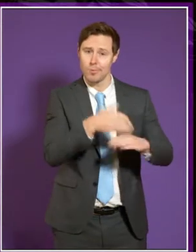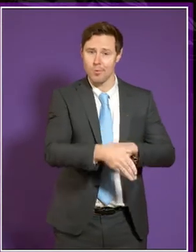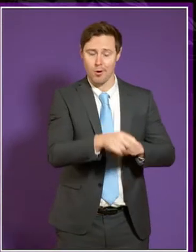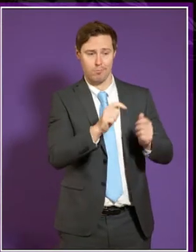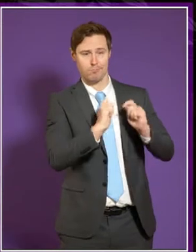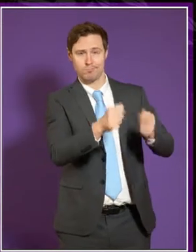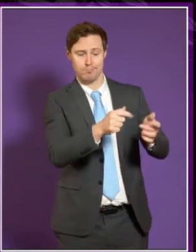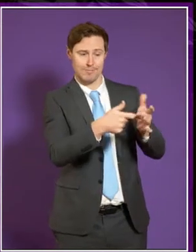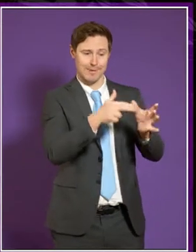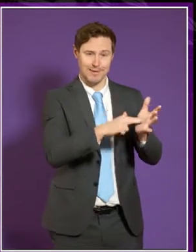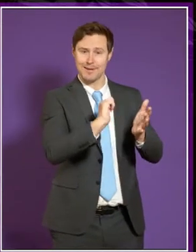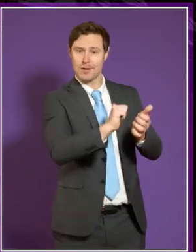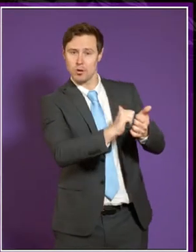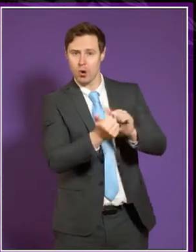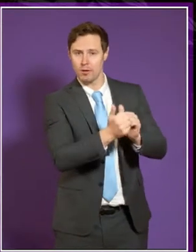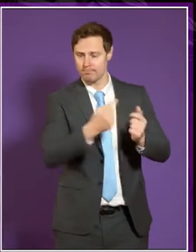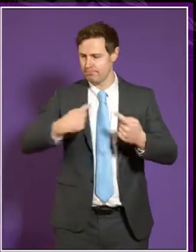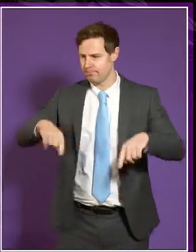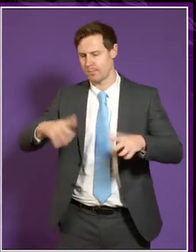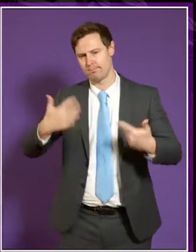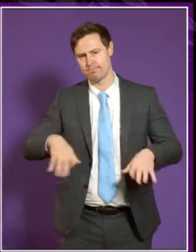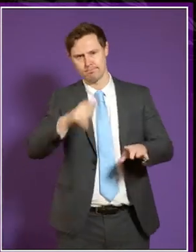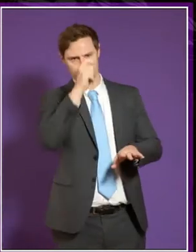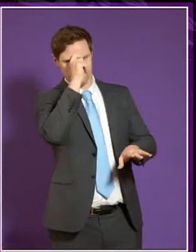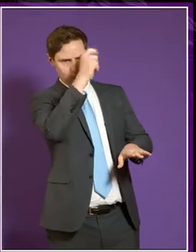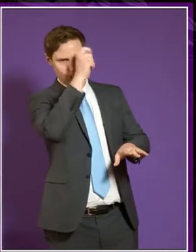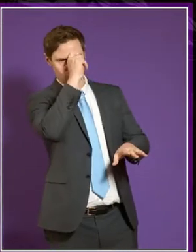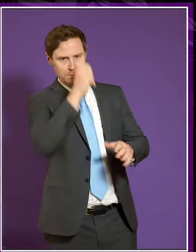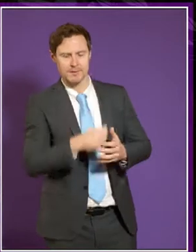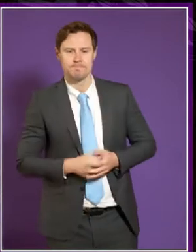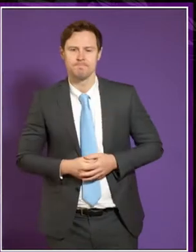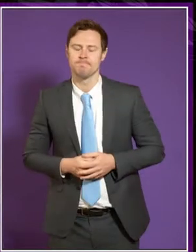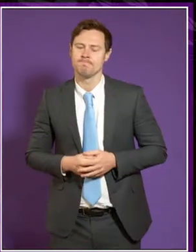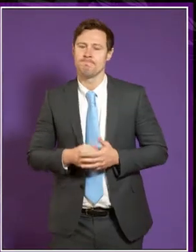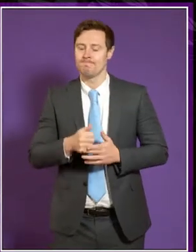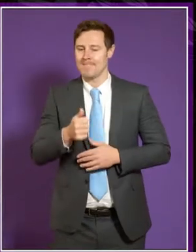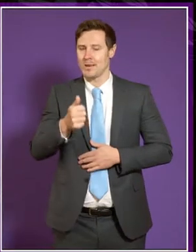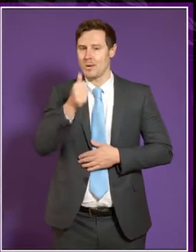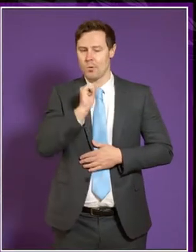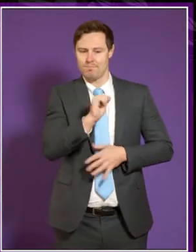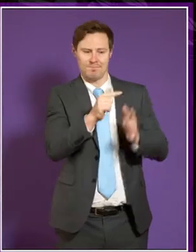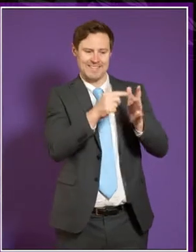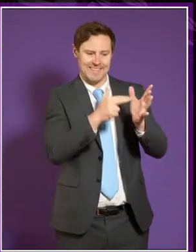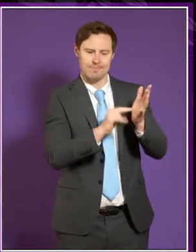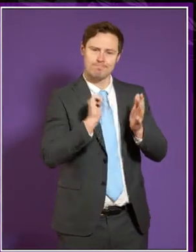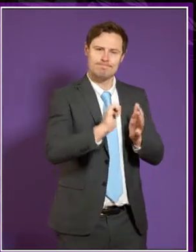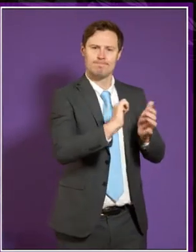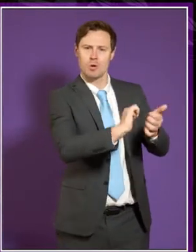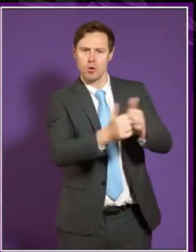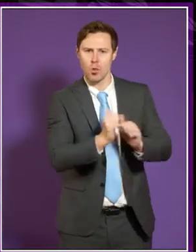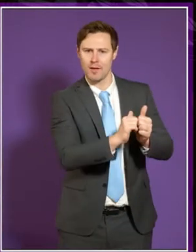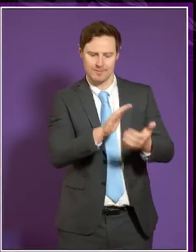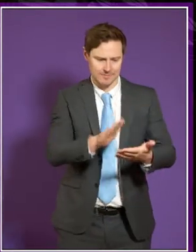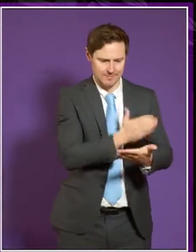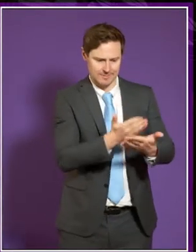his official report colleagues the respect of us all in this place. I know it will be very difficult for Ian's colleagues to transcribe these